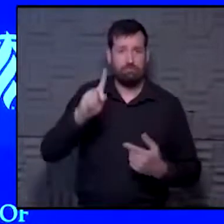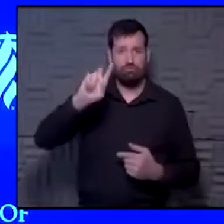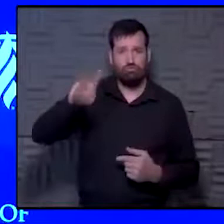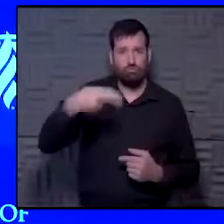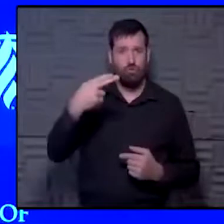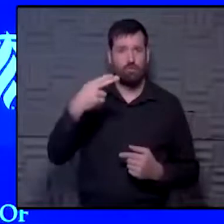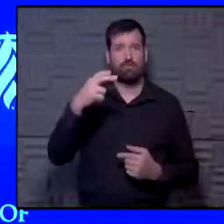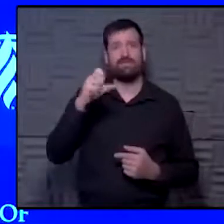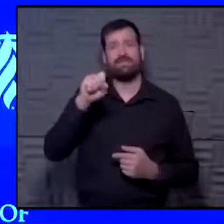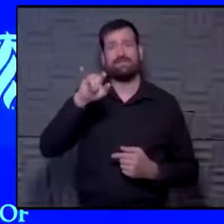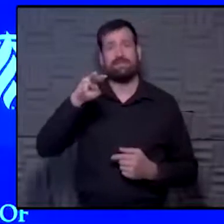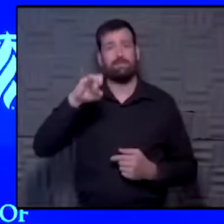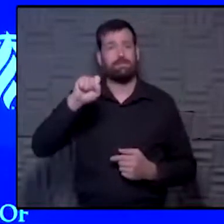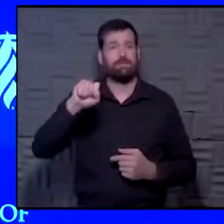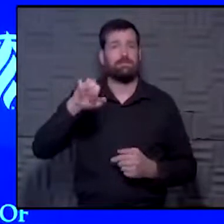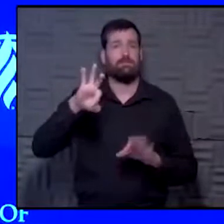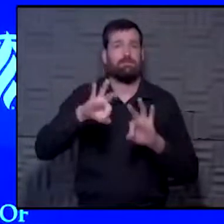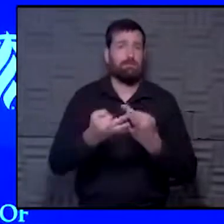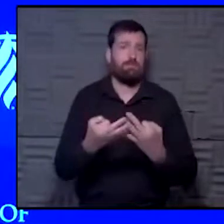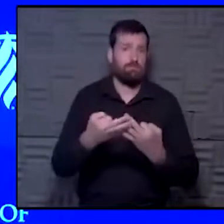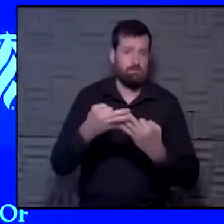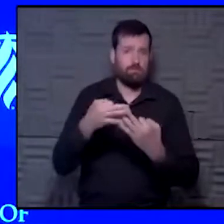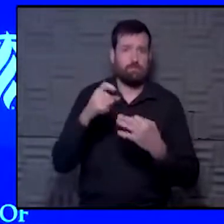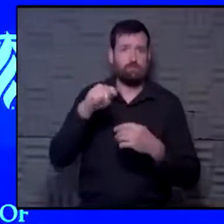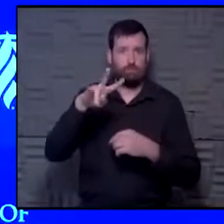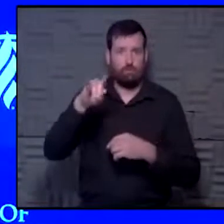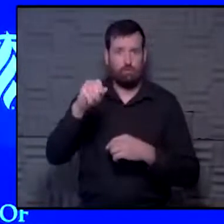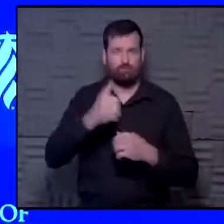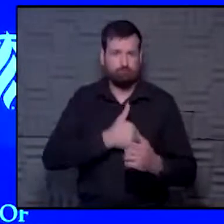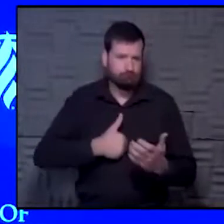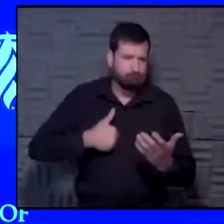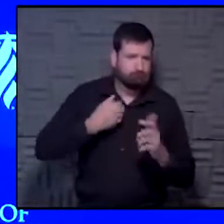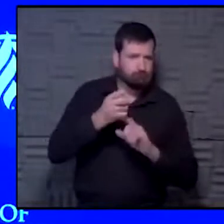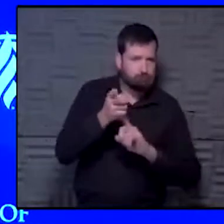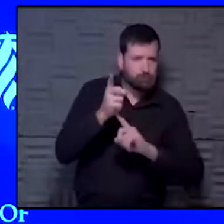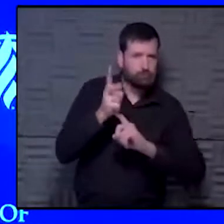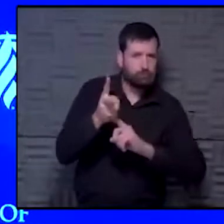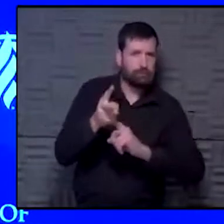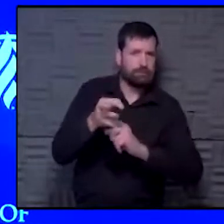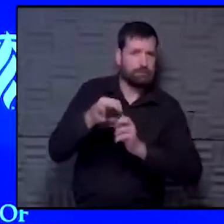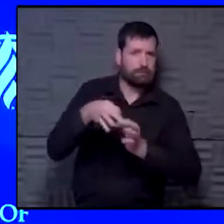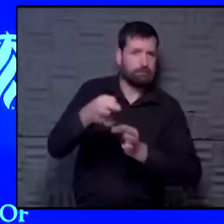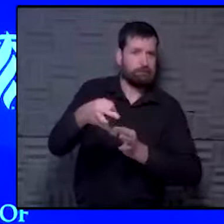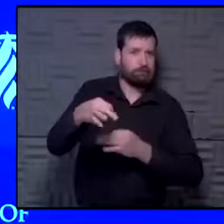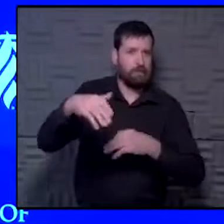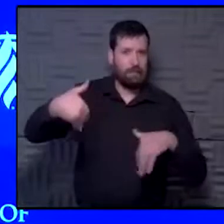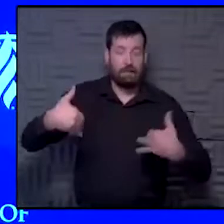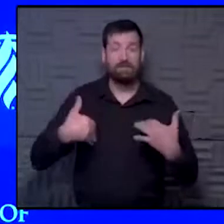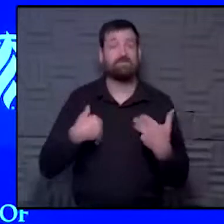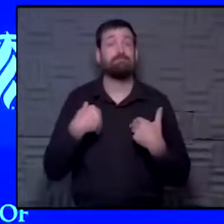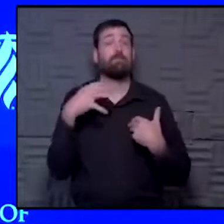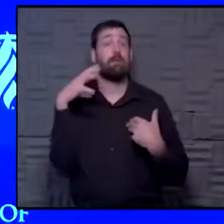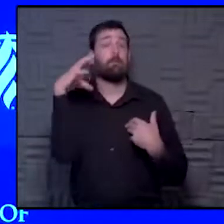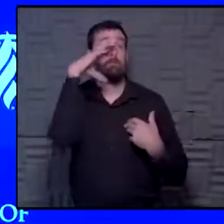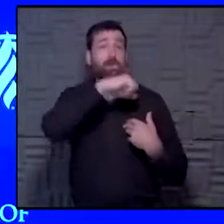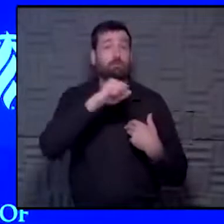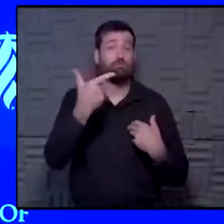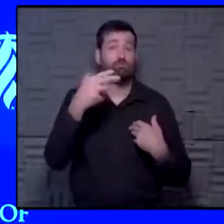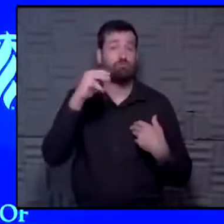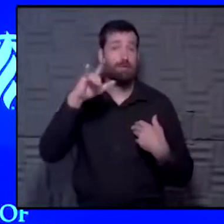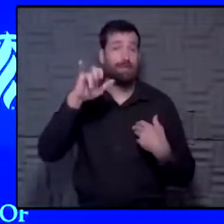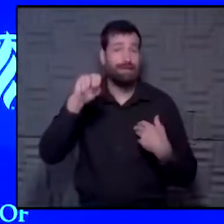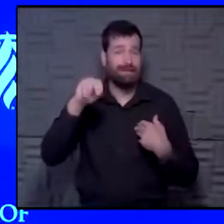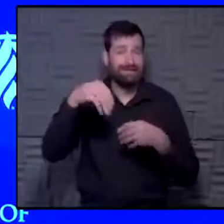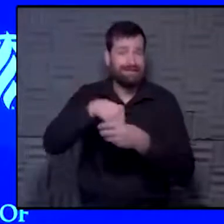I'm the studio again this morning. I apologize for a minute or two of delay. It appears we have a gremlin in the studio named Cliff